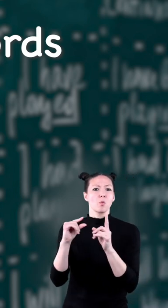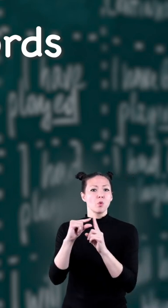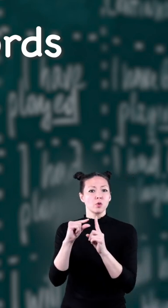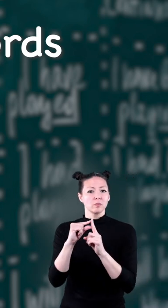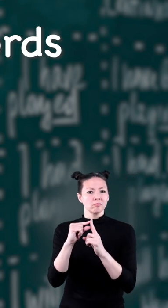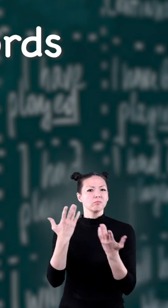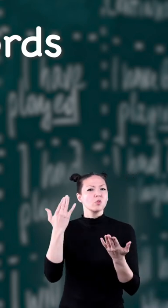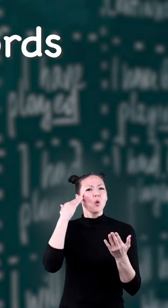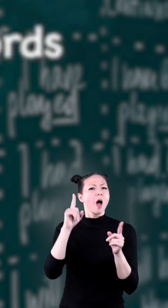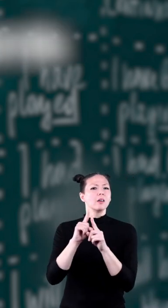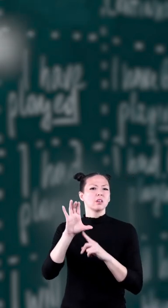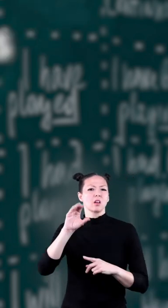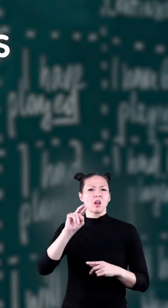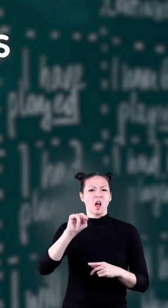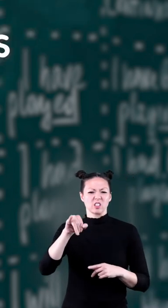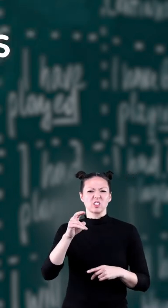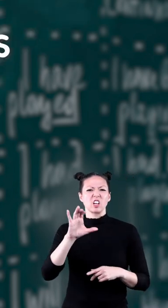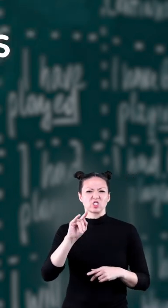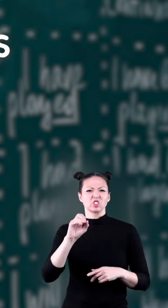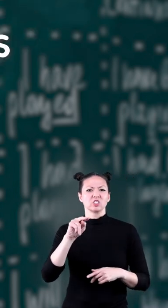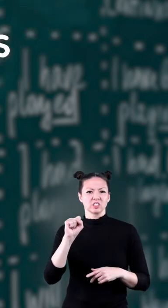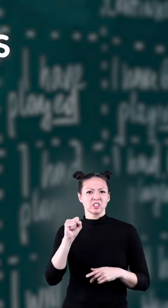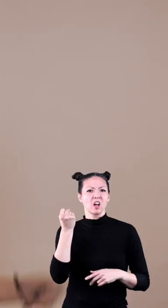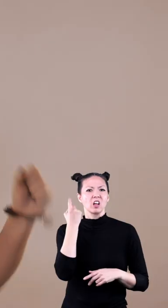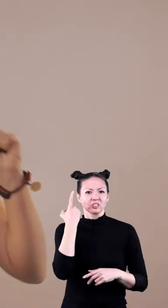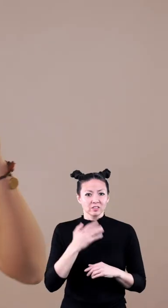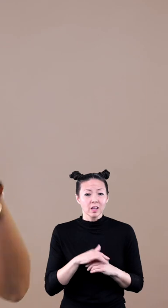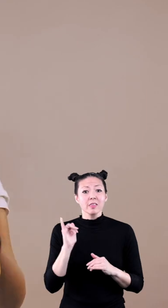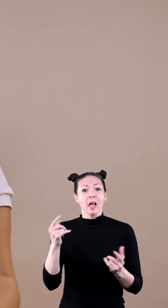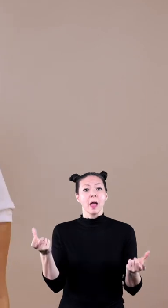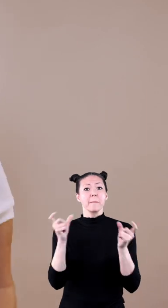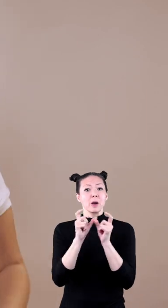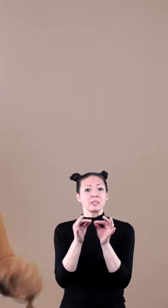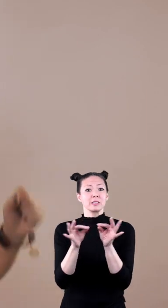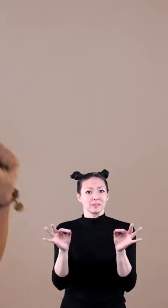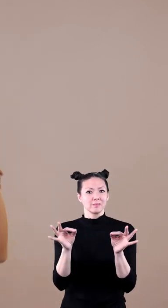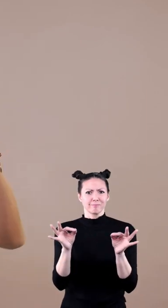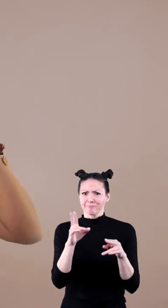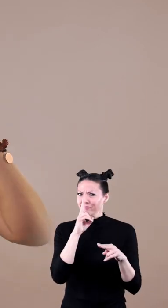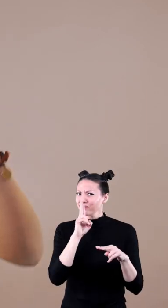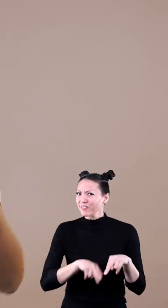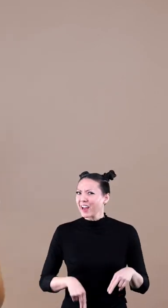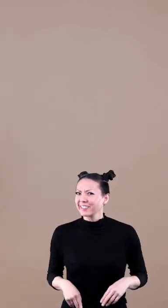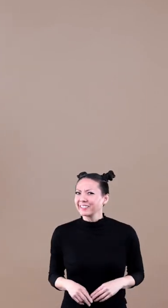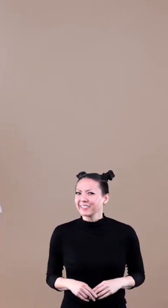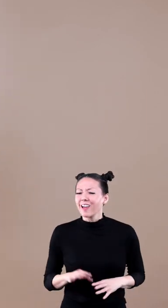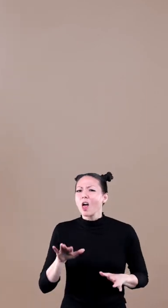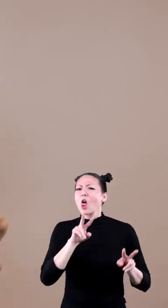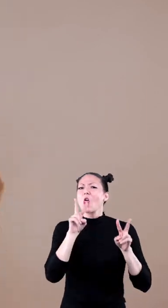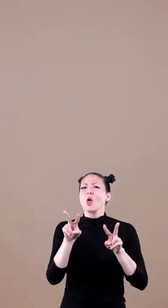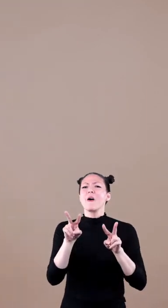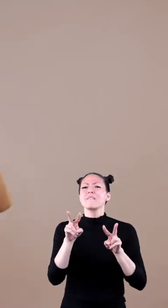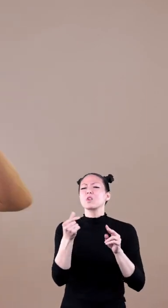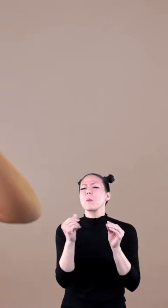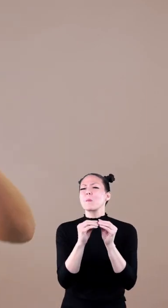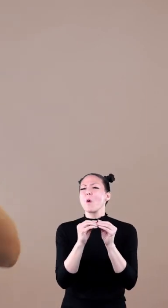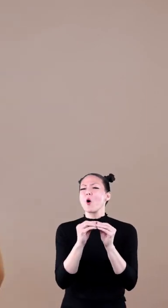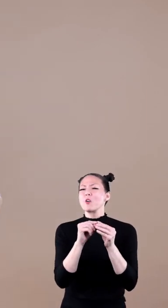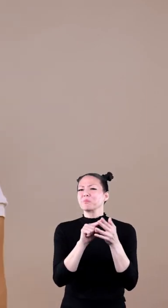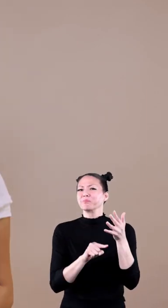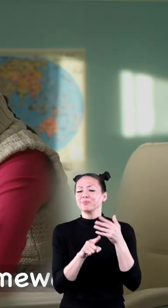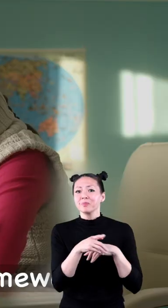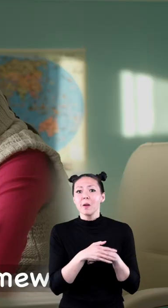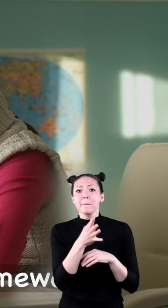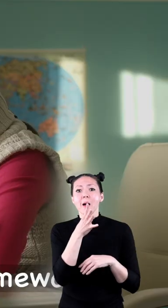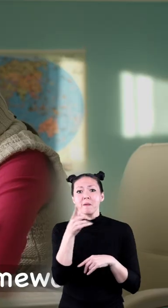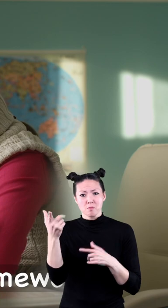words are known as conjunctions hey compound sentences are fun let's take a look at a few more